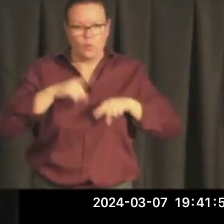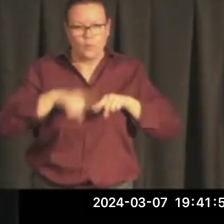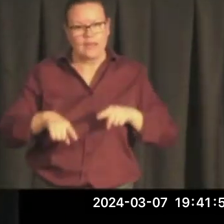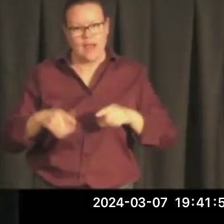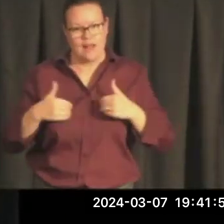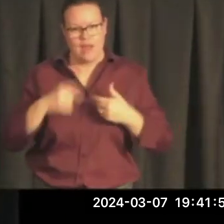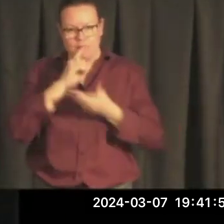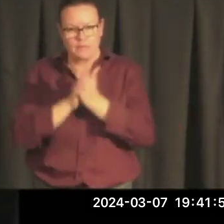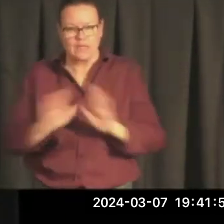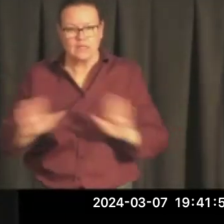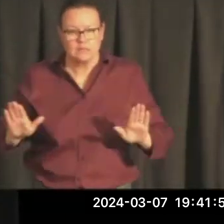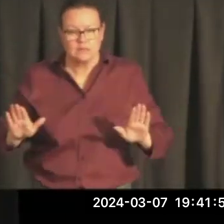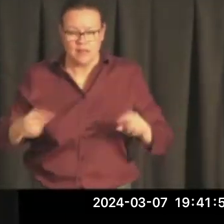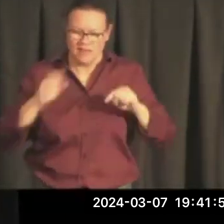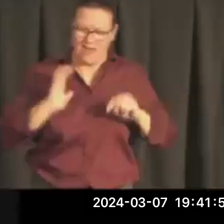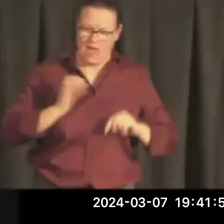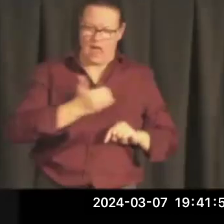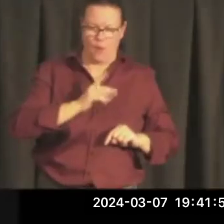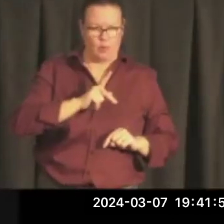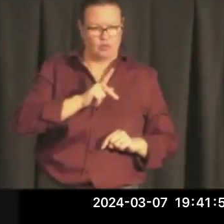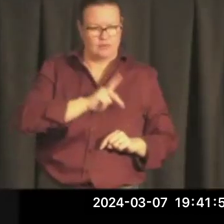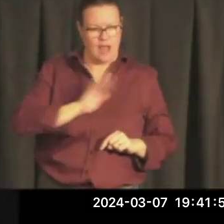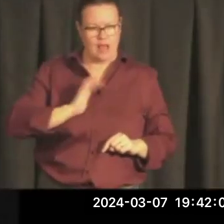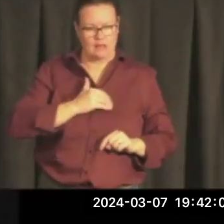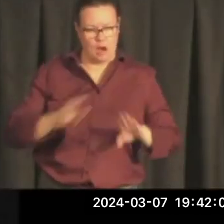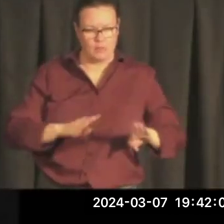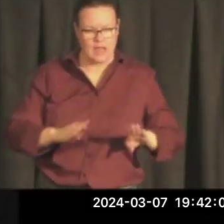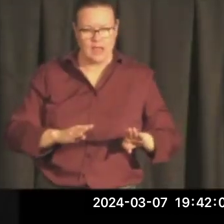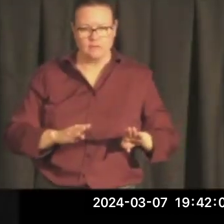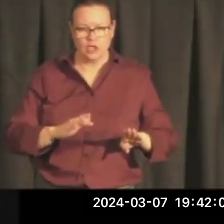we fail to comprehend the basic tenets of a democracy?